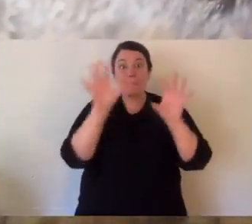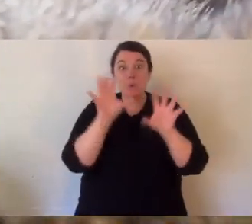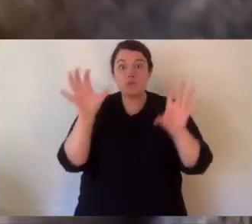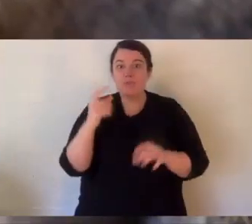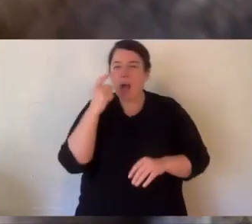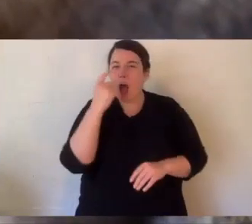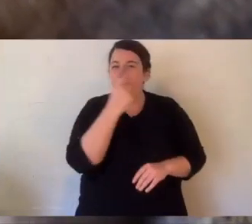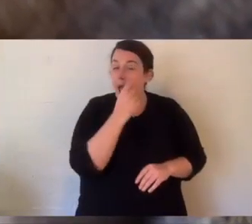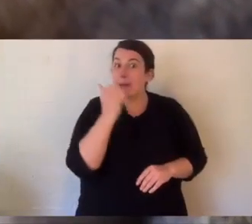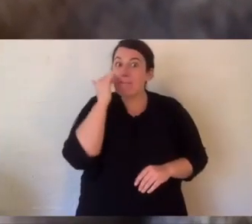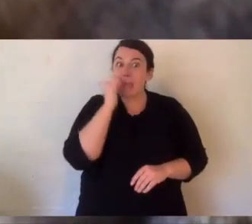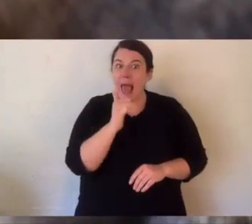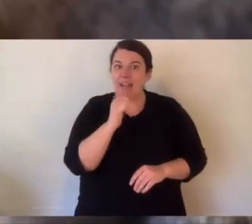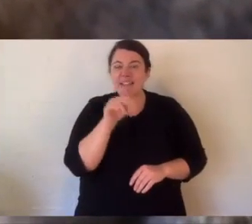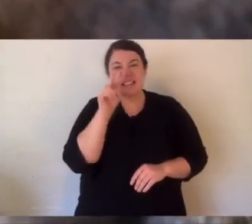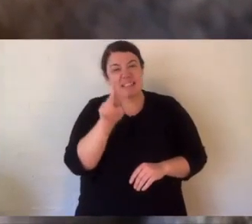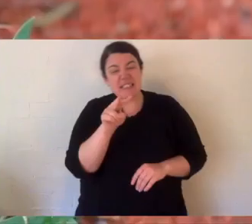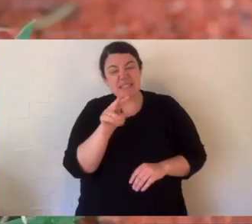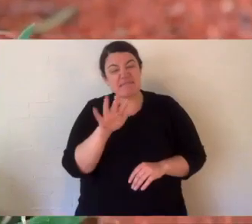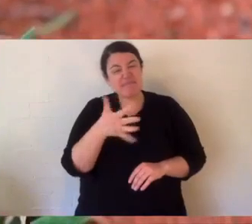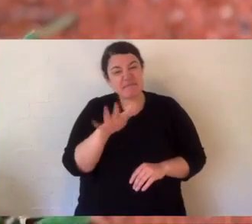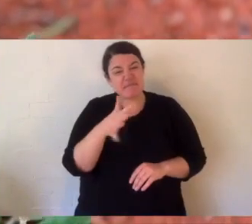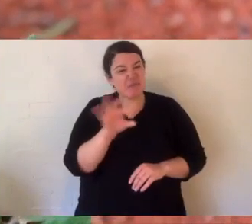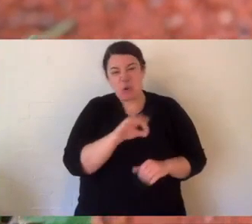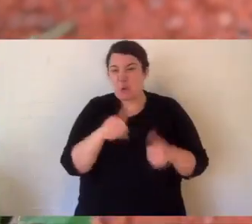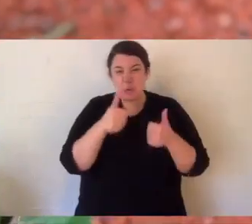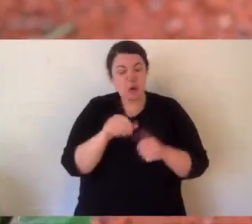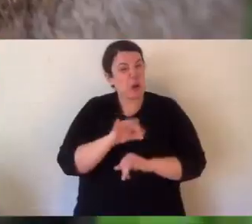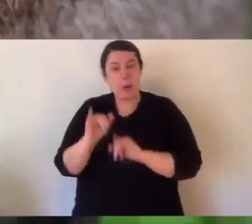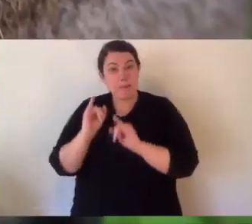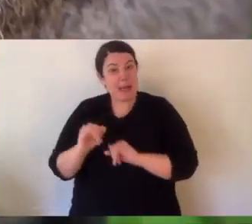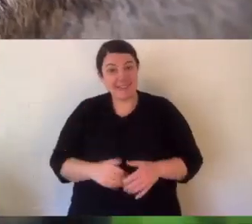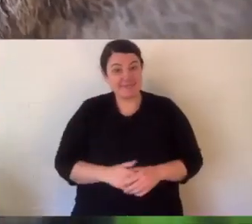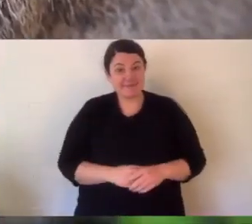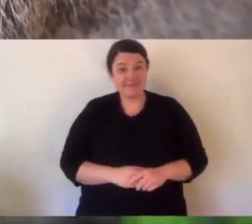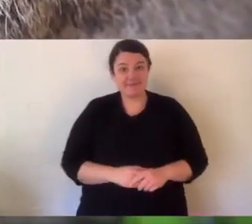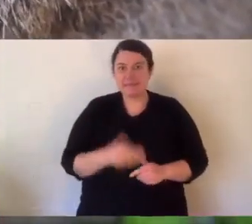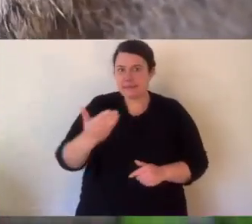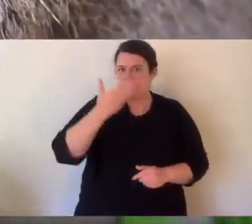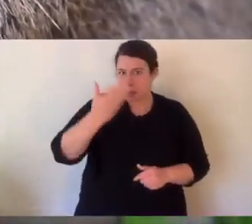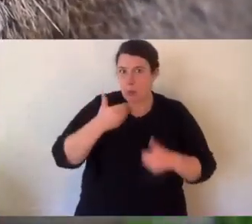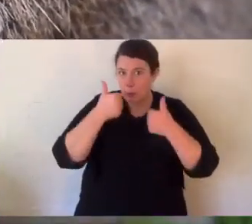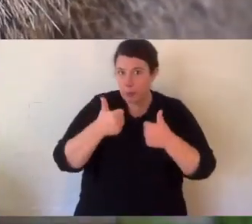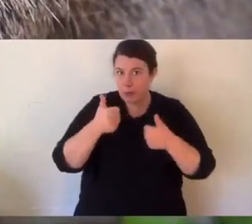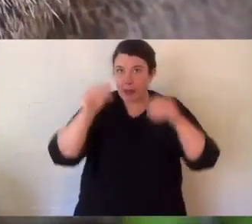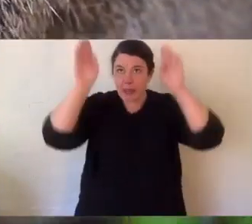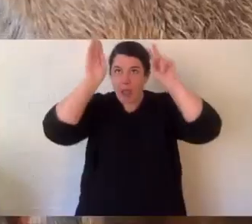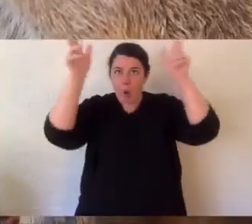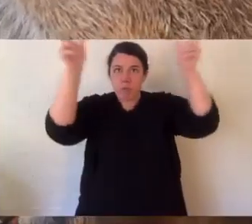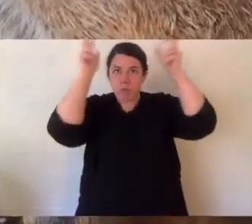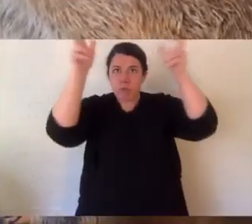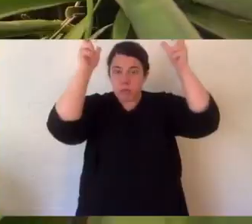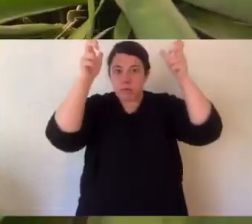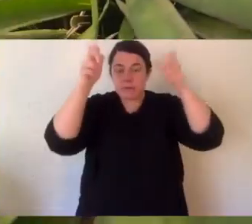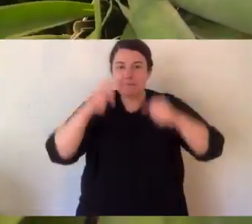effective. They're brown, and they blend in with the bush. They've got those little black beady eyes, and their eyesight is average, not too good, not too bad.